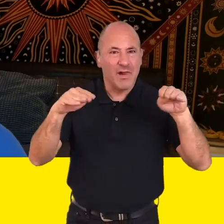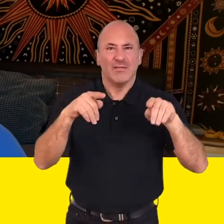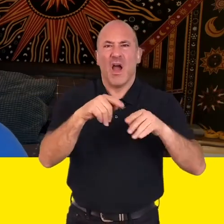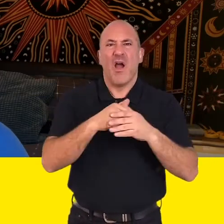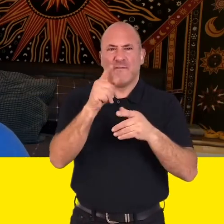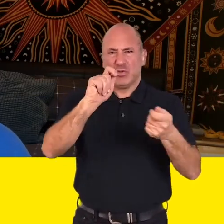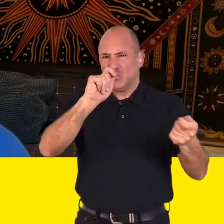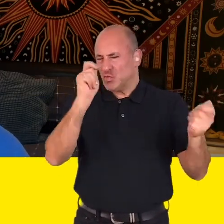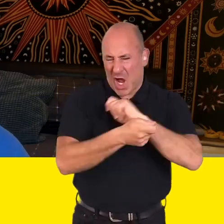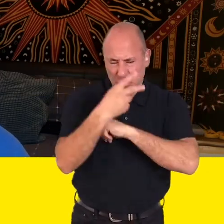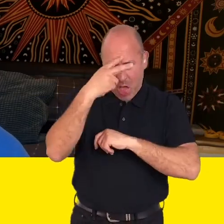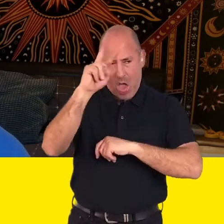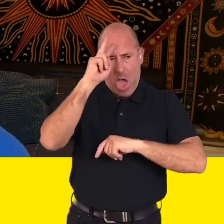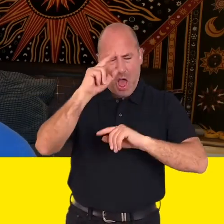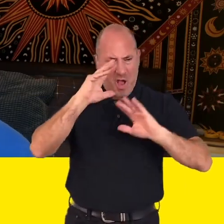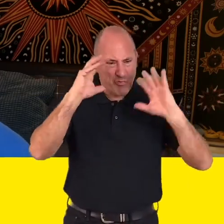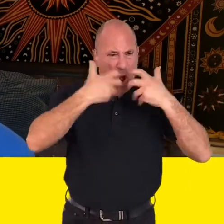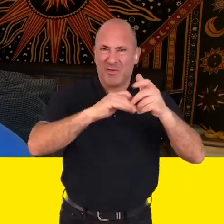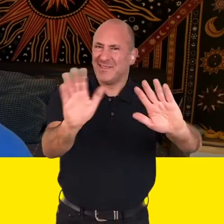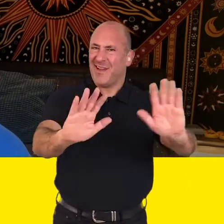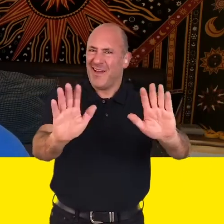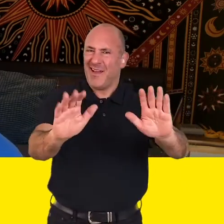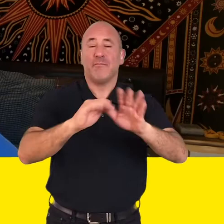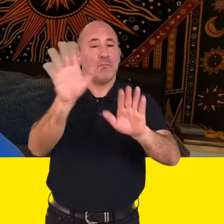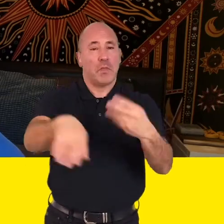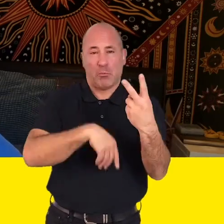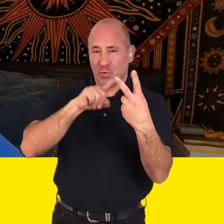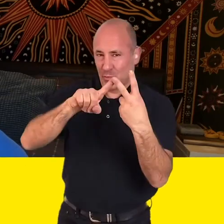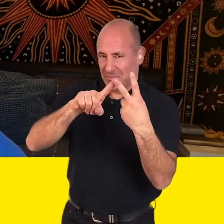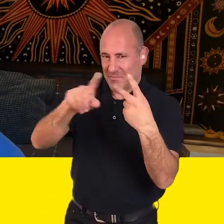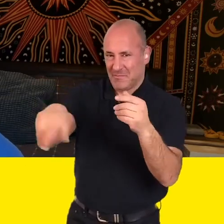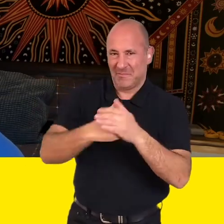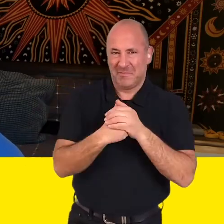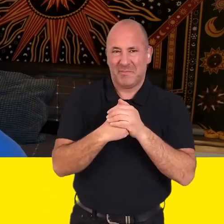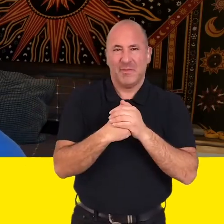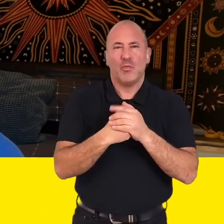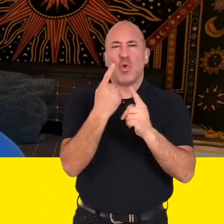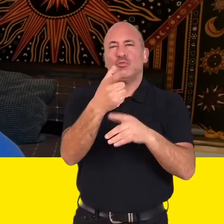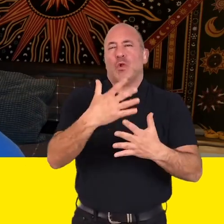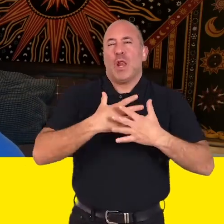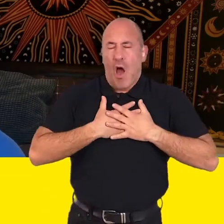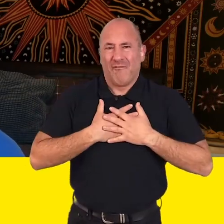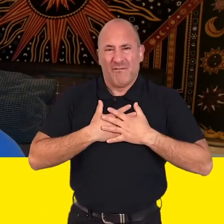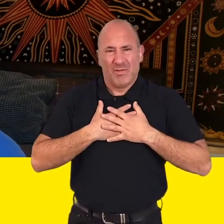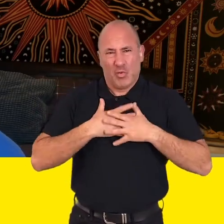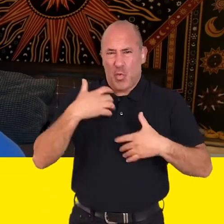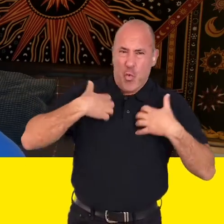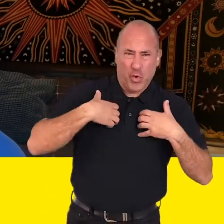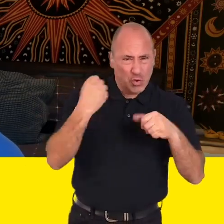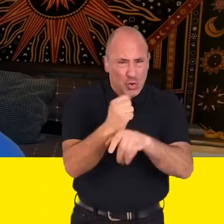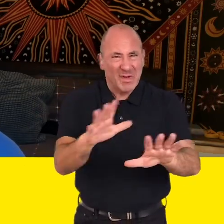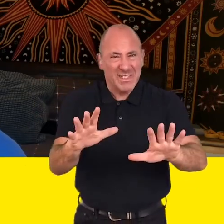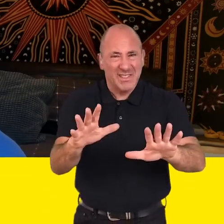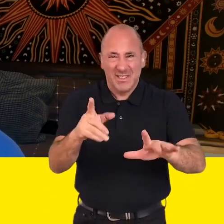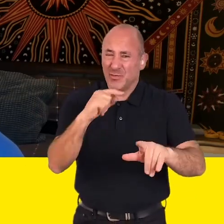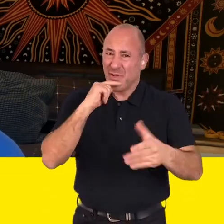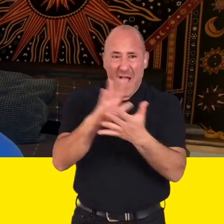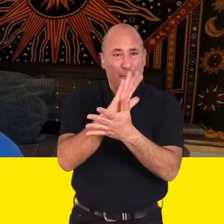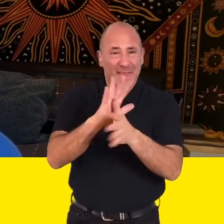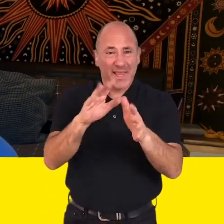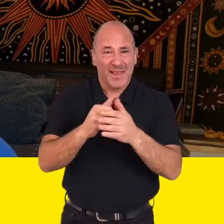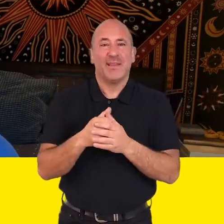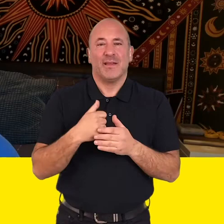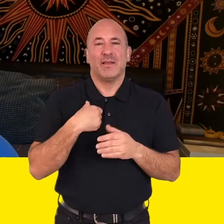yeah don't be worried if you change your mind about what you want to do. Number two do the things that you love that you're interested in and that make you